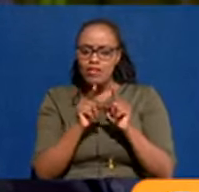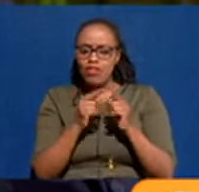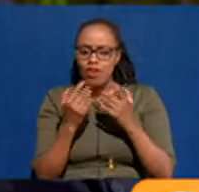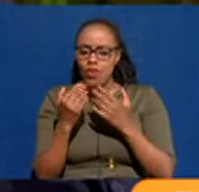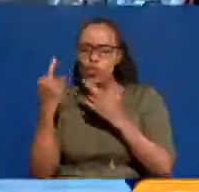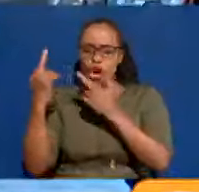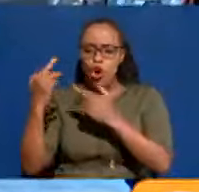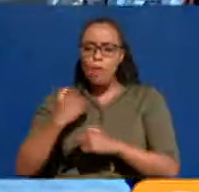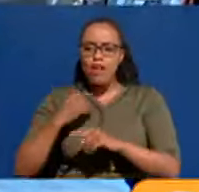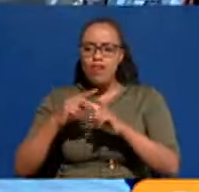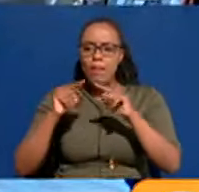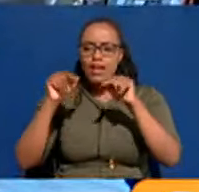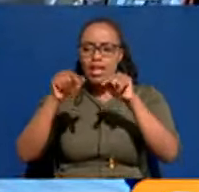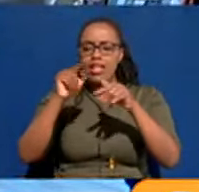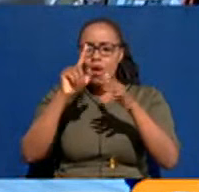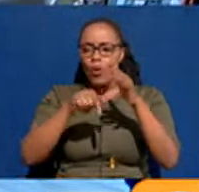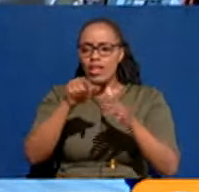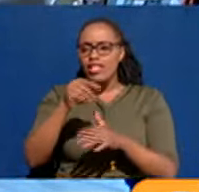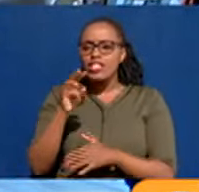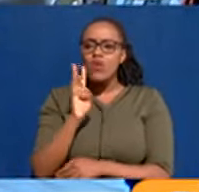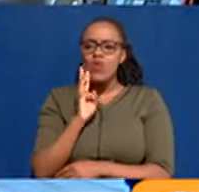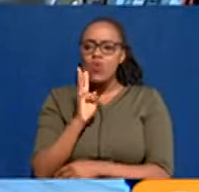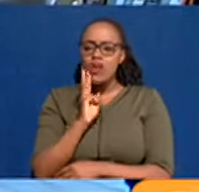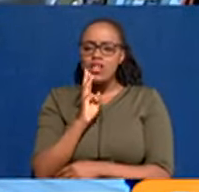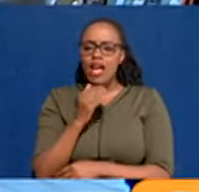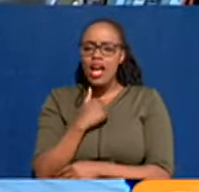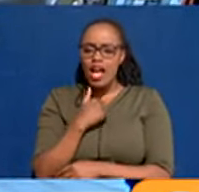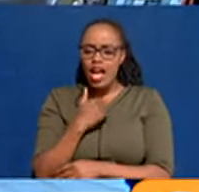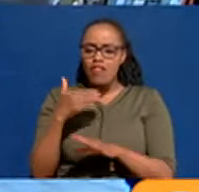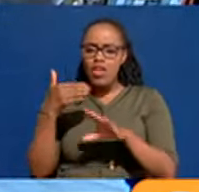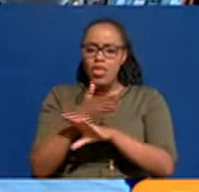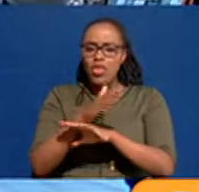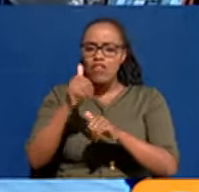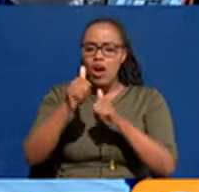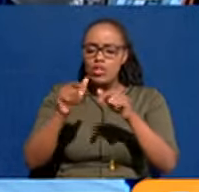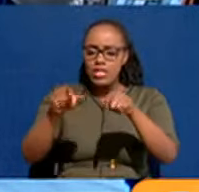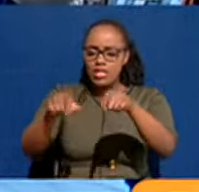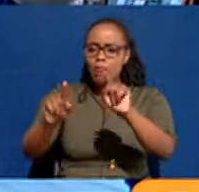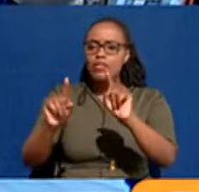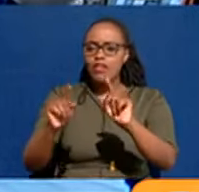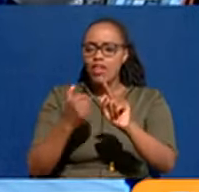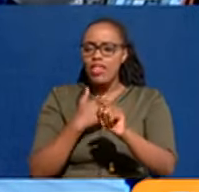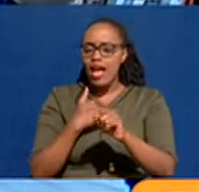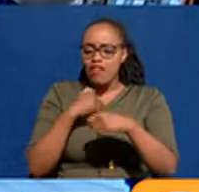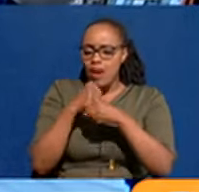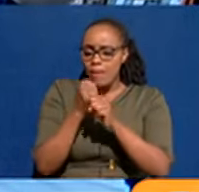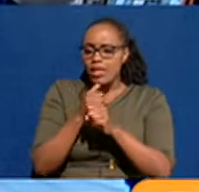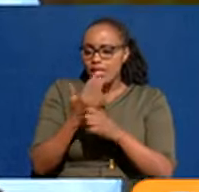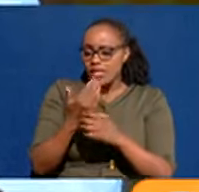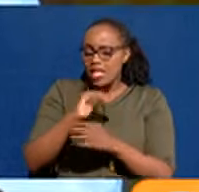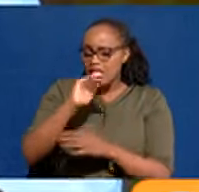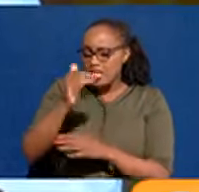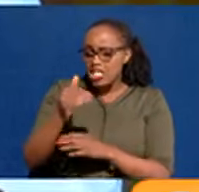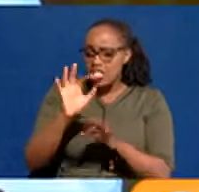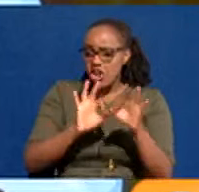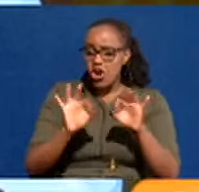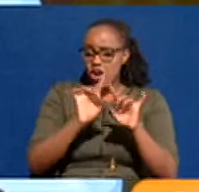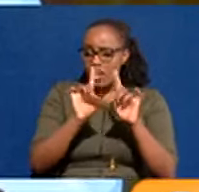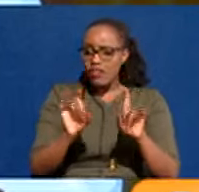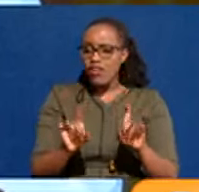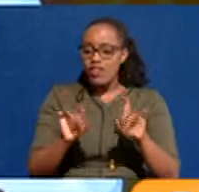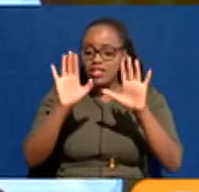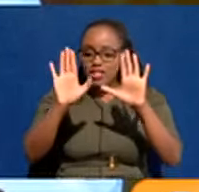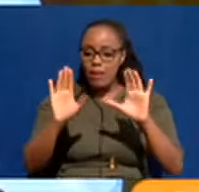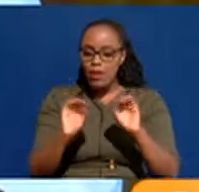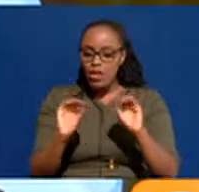tunnel, but there are allegations that these water bousers that you refer to, and the cartels themselves, reside within City Hall. Is that what you found out? It doesn't